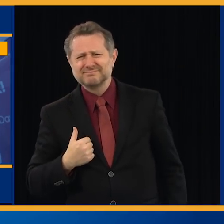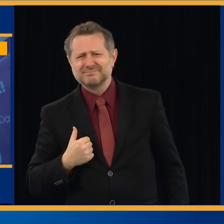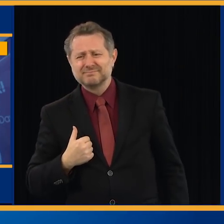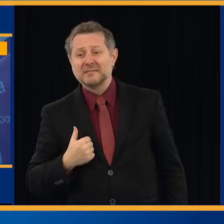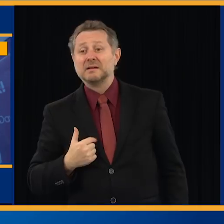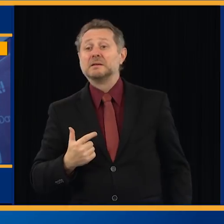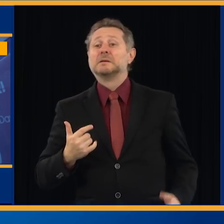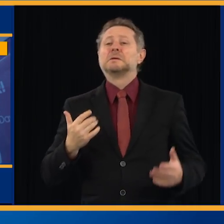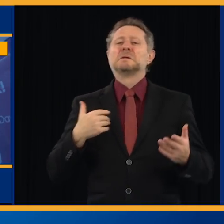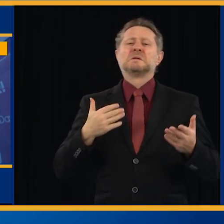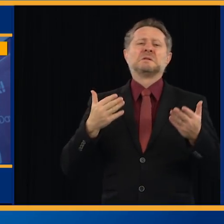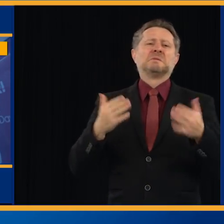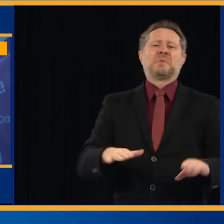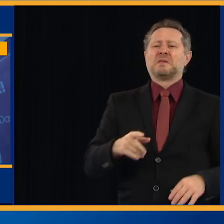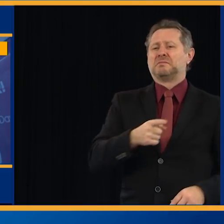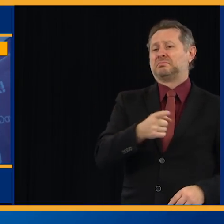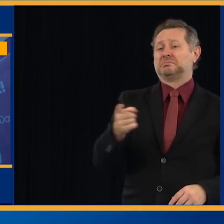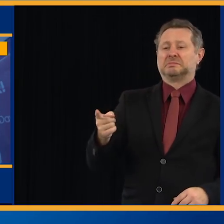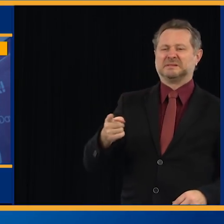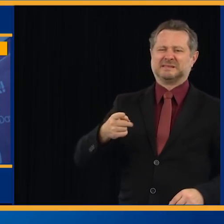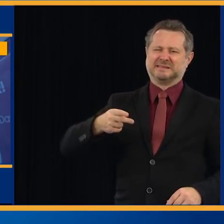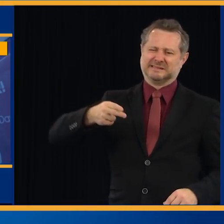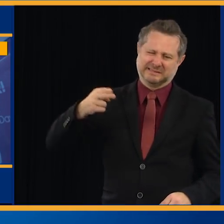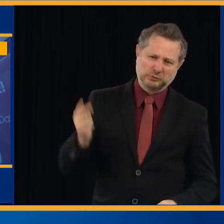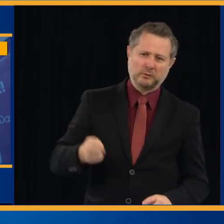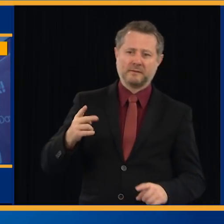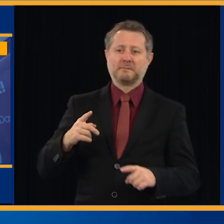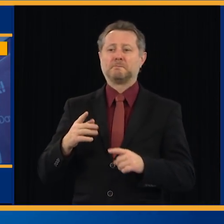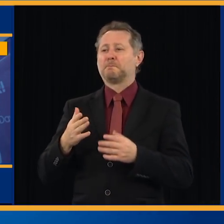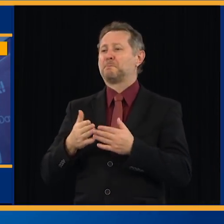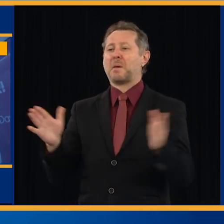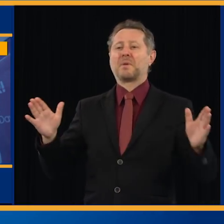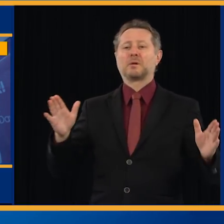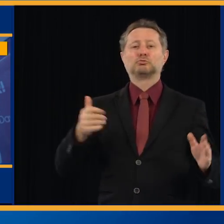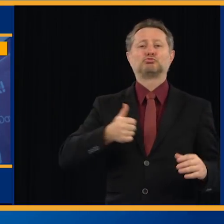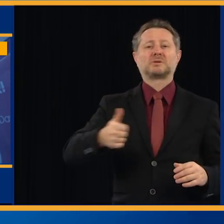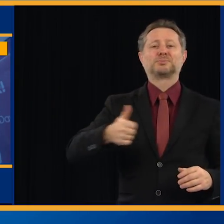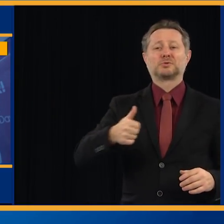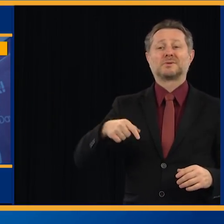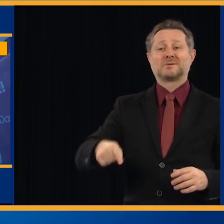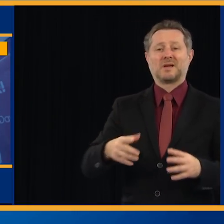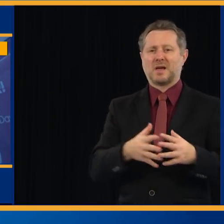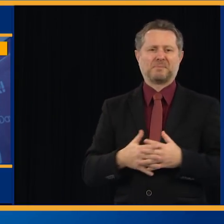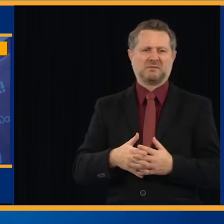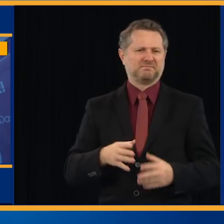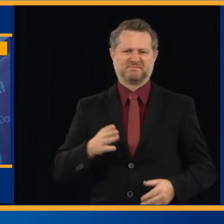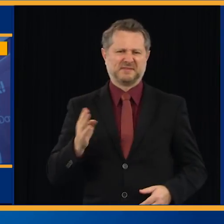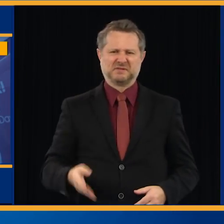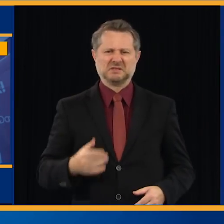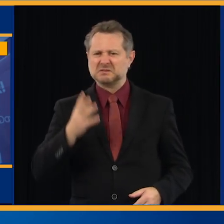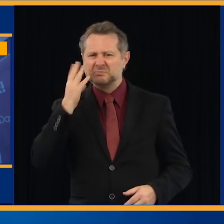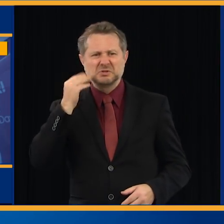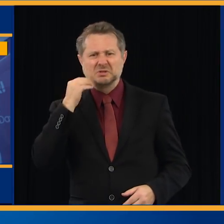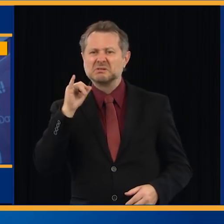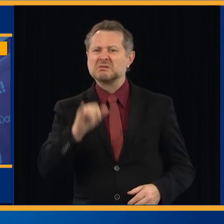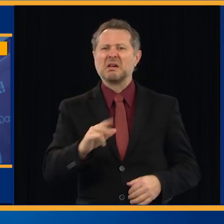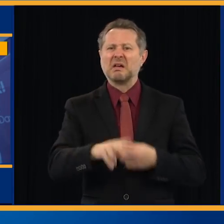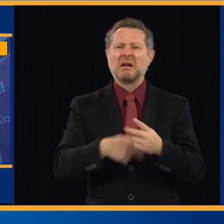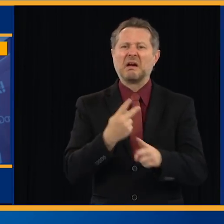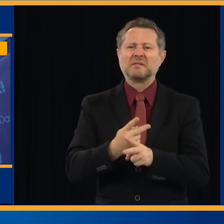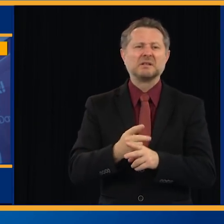in this nation, you never had a challenge of disinfecting